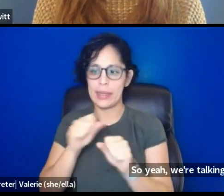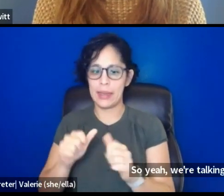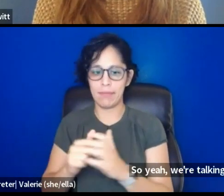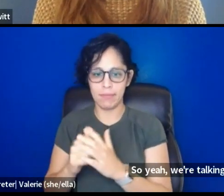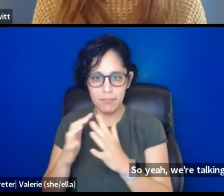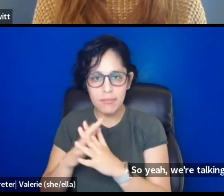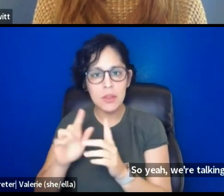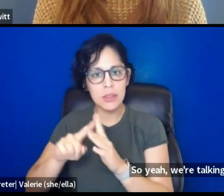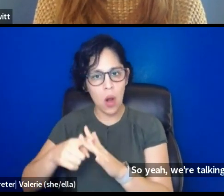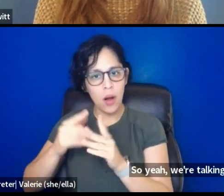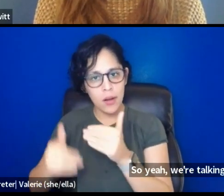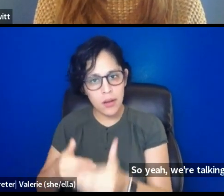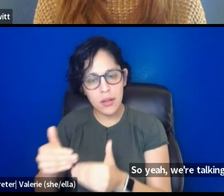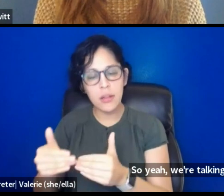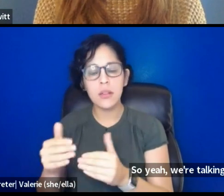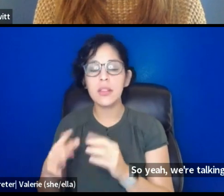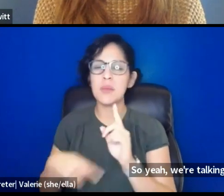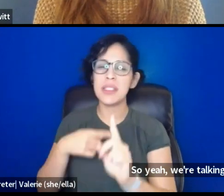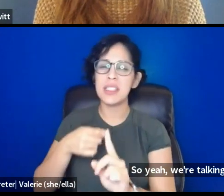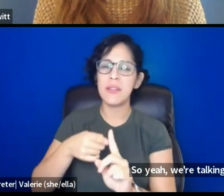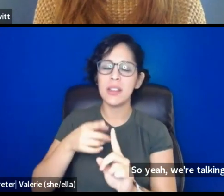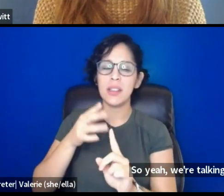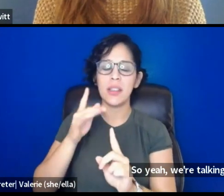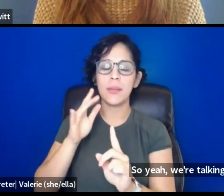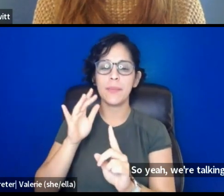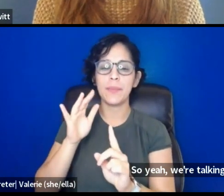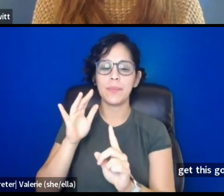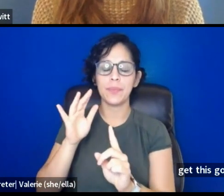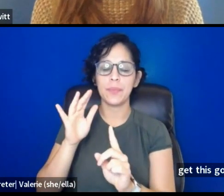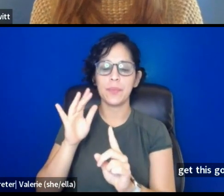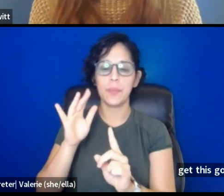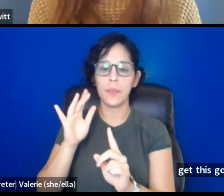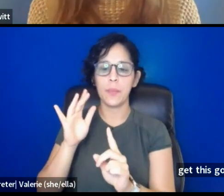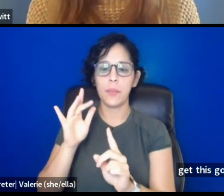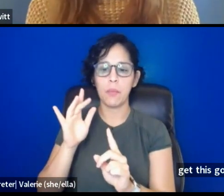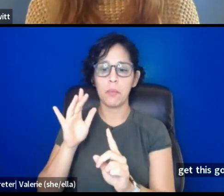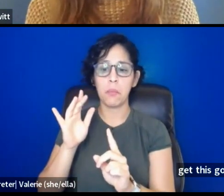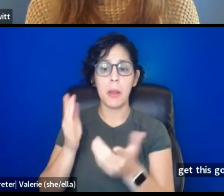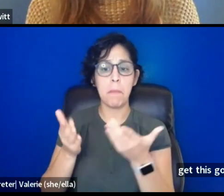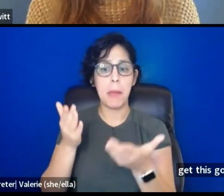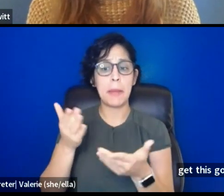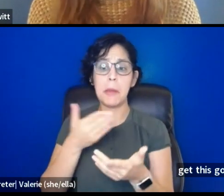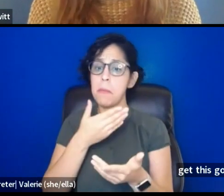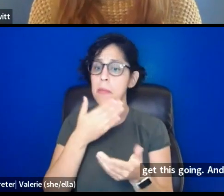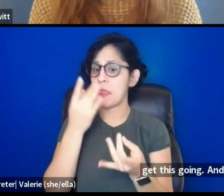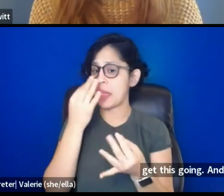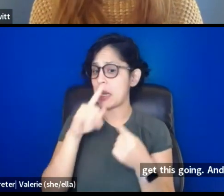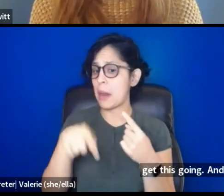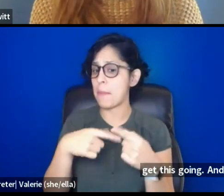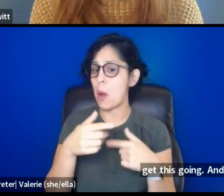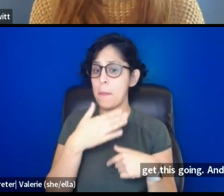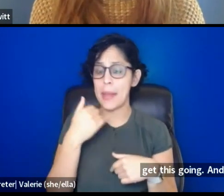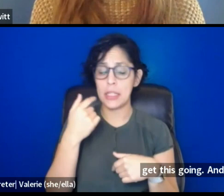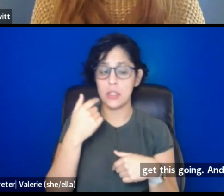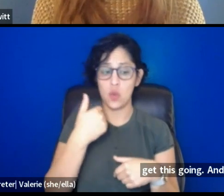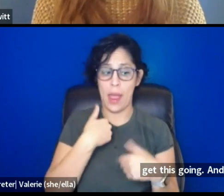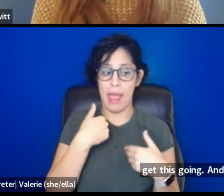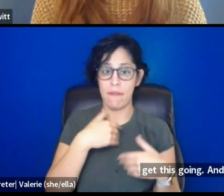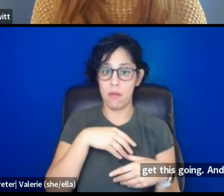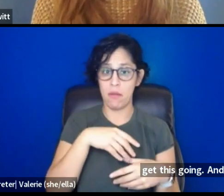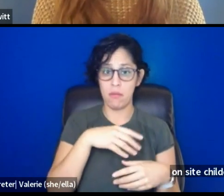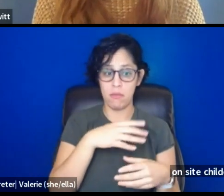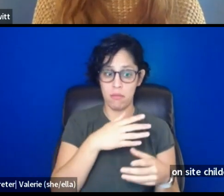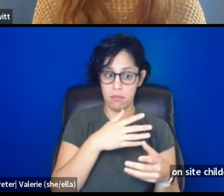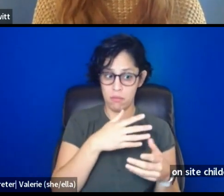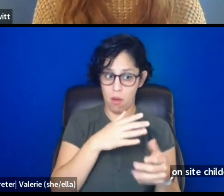and in particular, um, if, if it's best to have onsite childcare, like what that